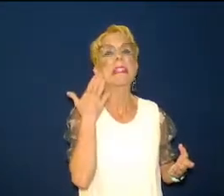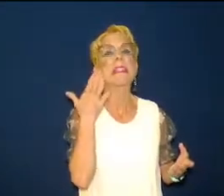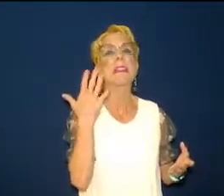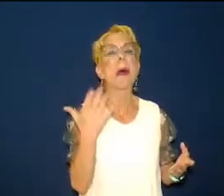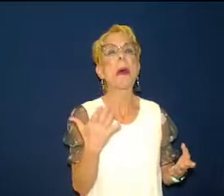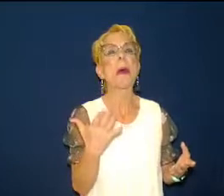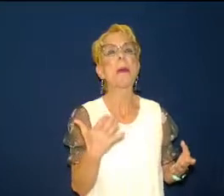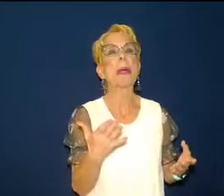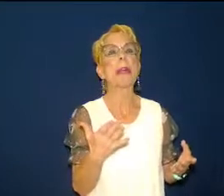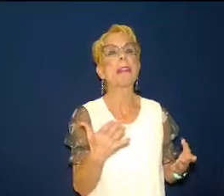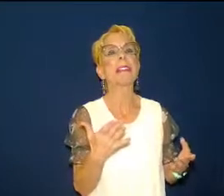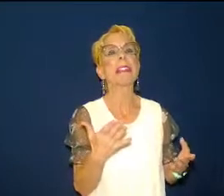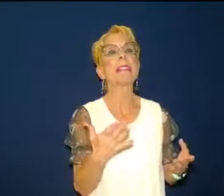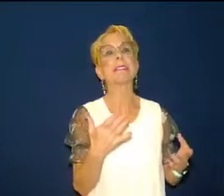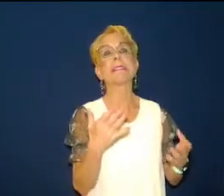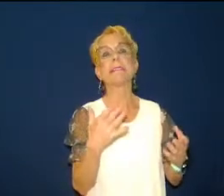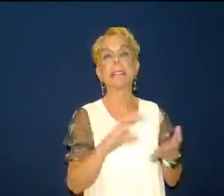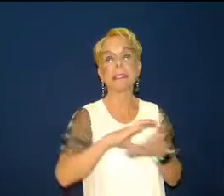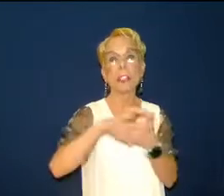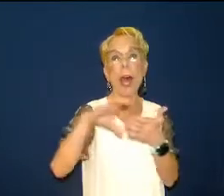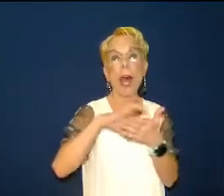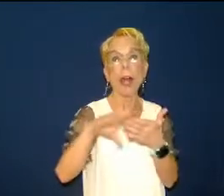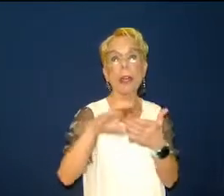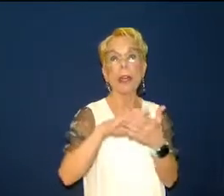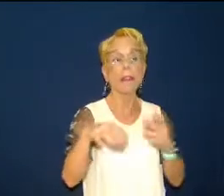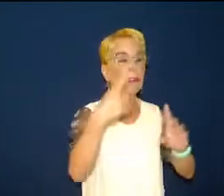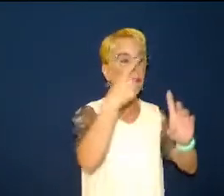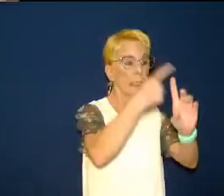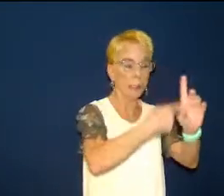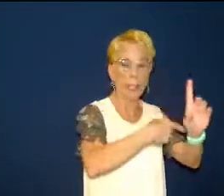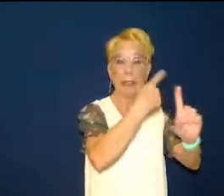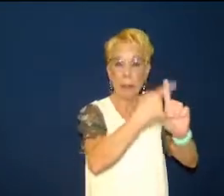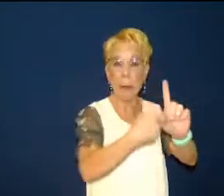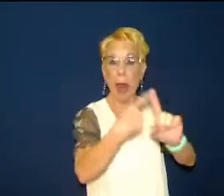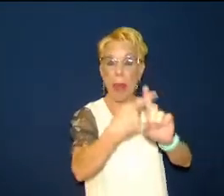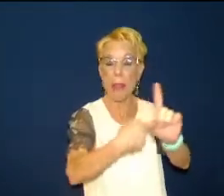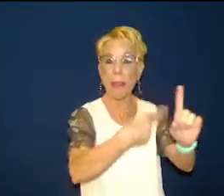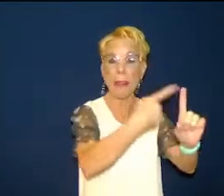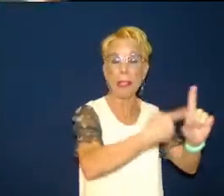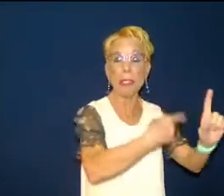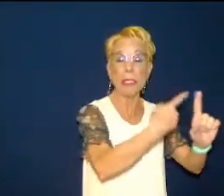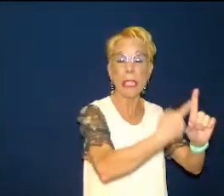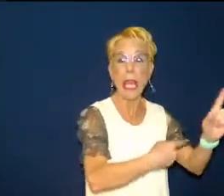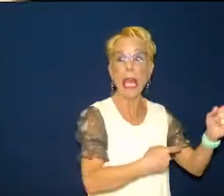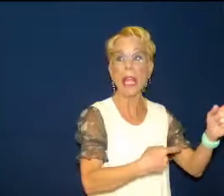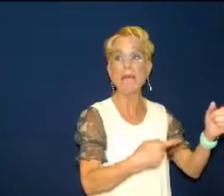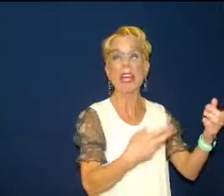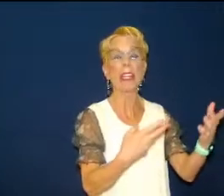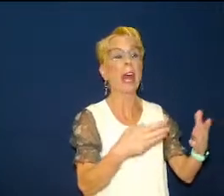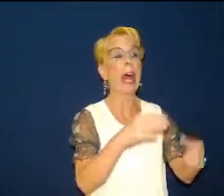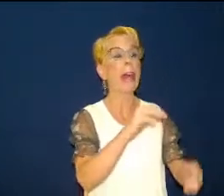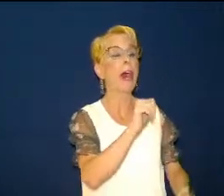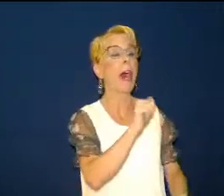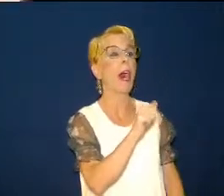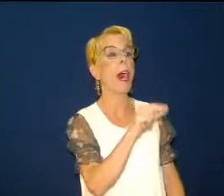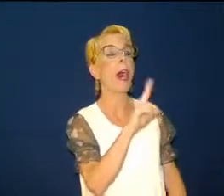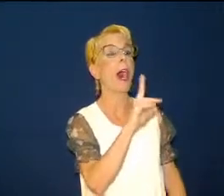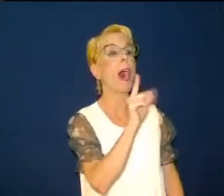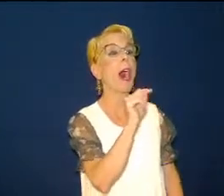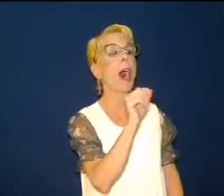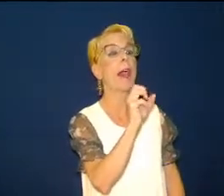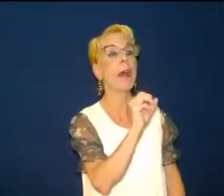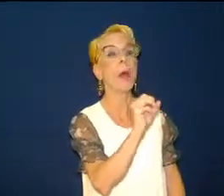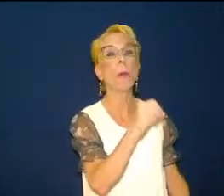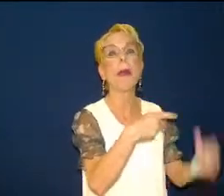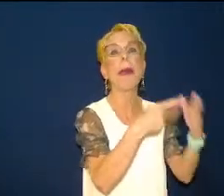every month and withdrew utilities and other expenses as they came to life goes on laying there